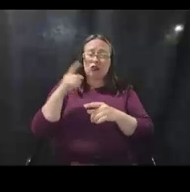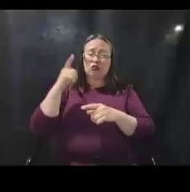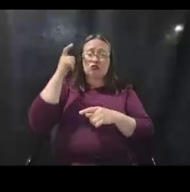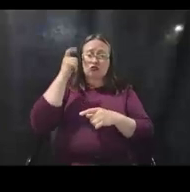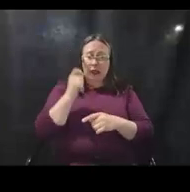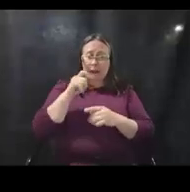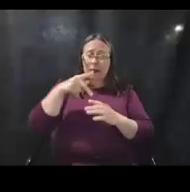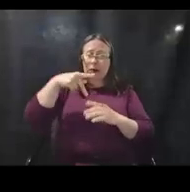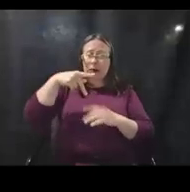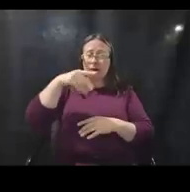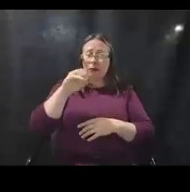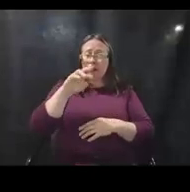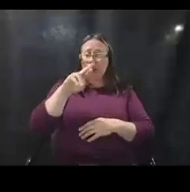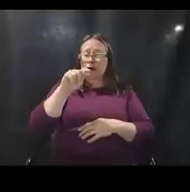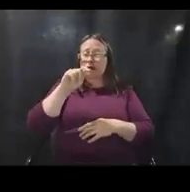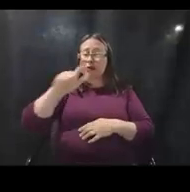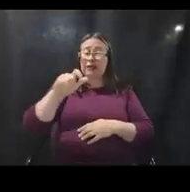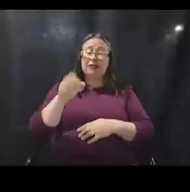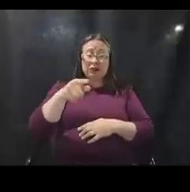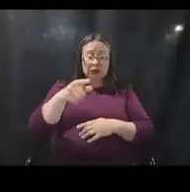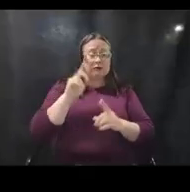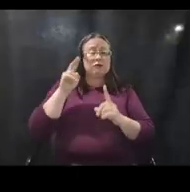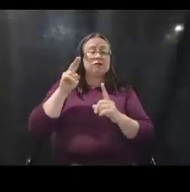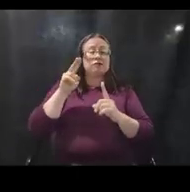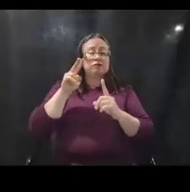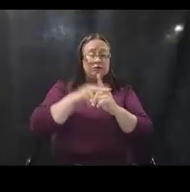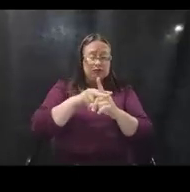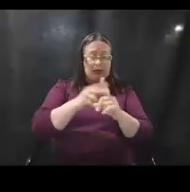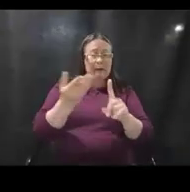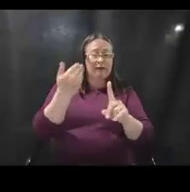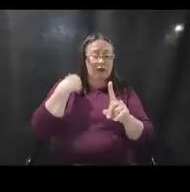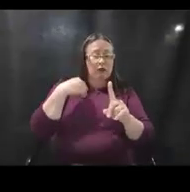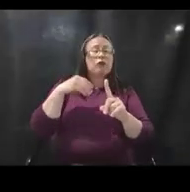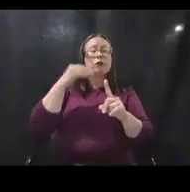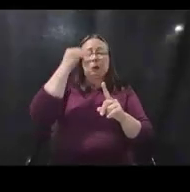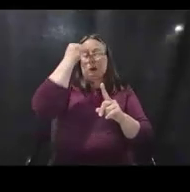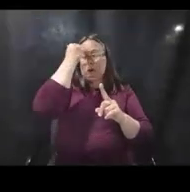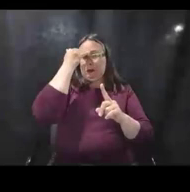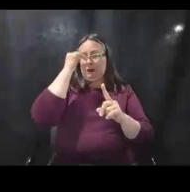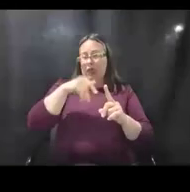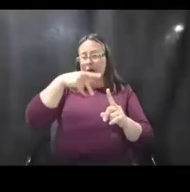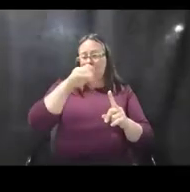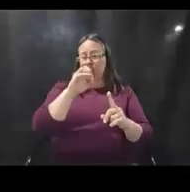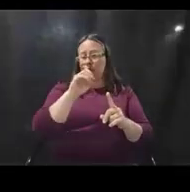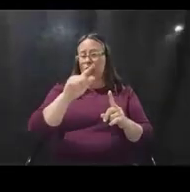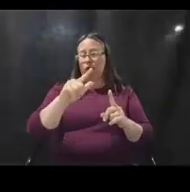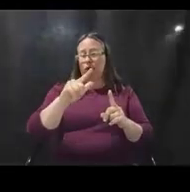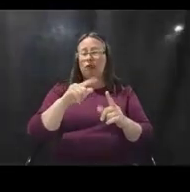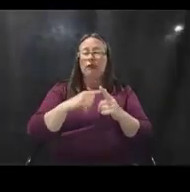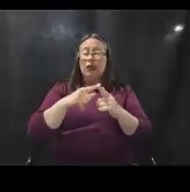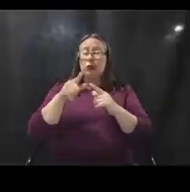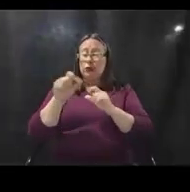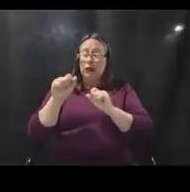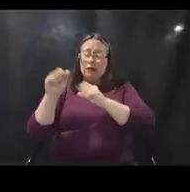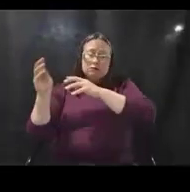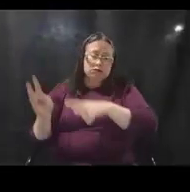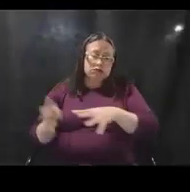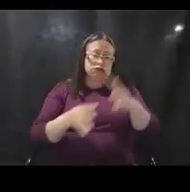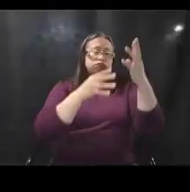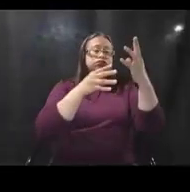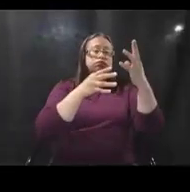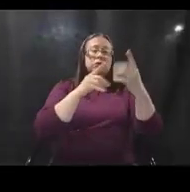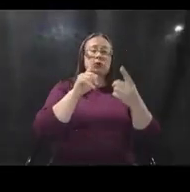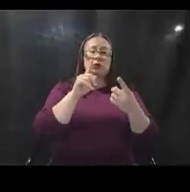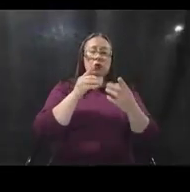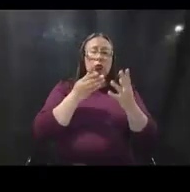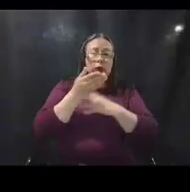assistance in the past, then you'll be familiar with the grants portal and you can upload that information through your event